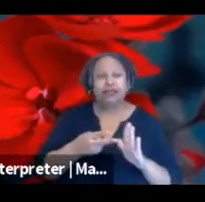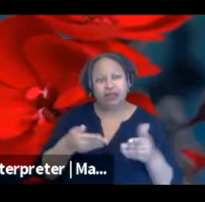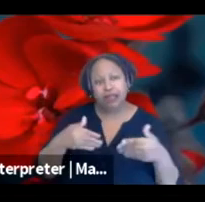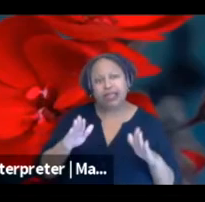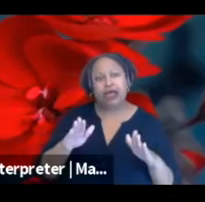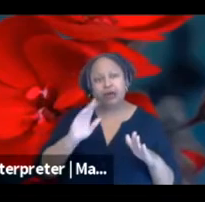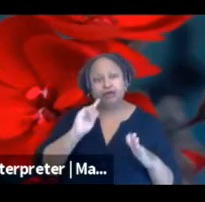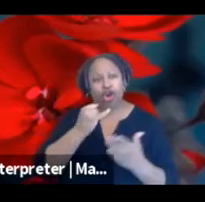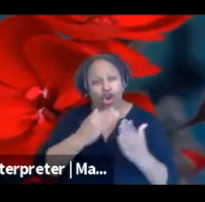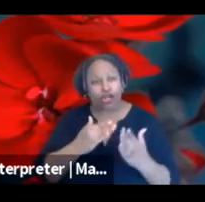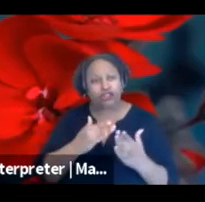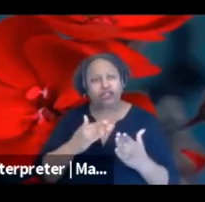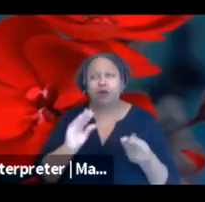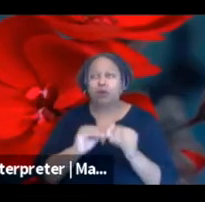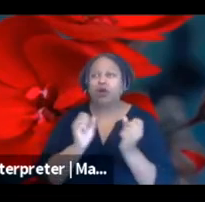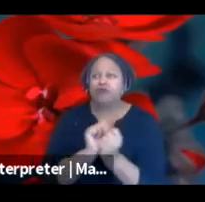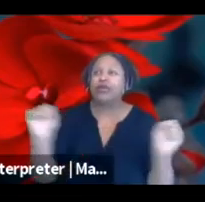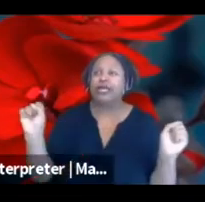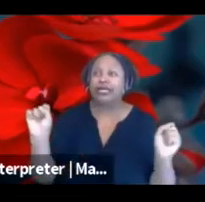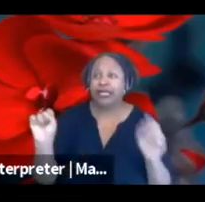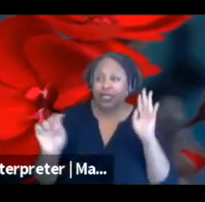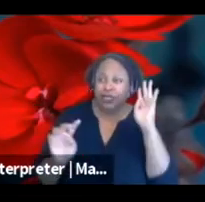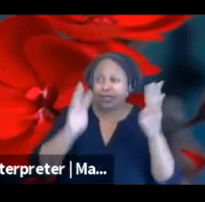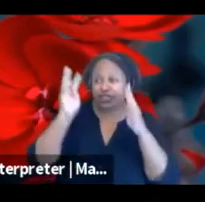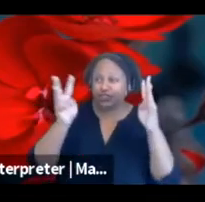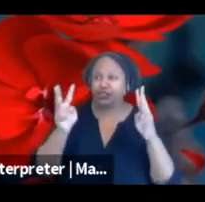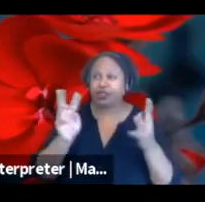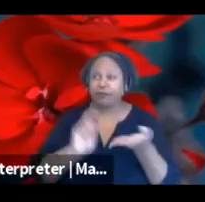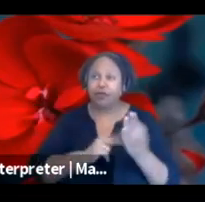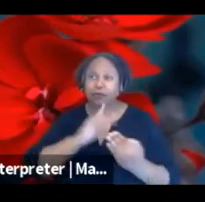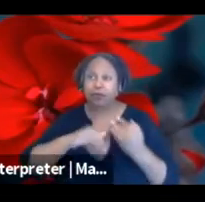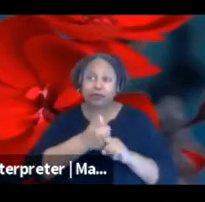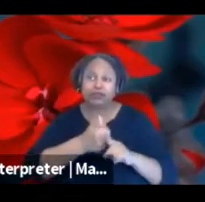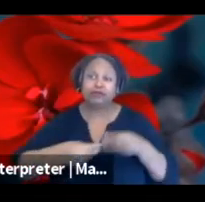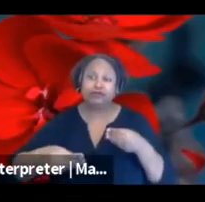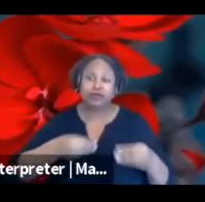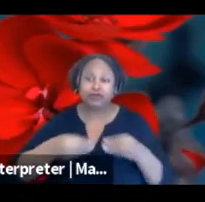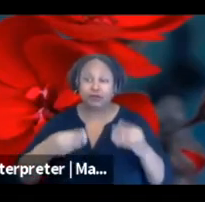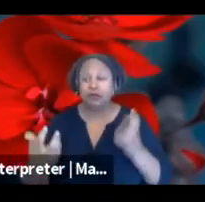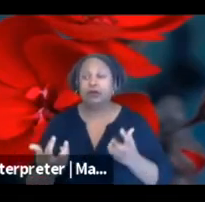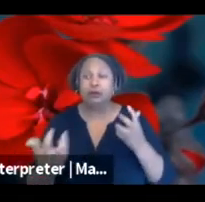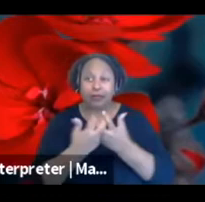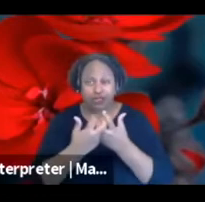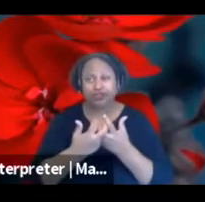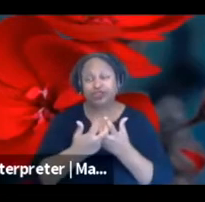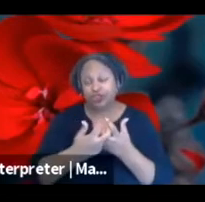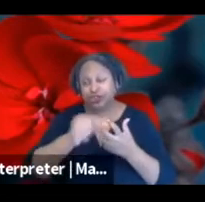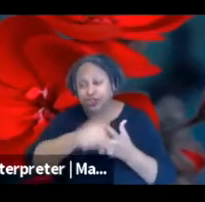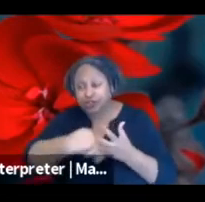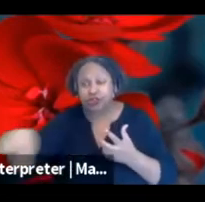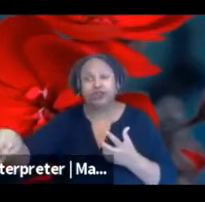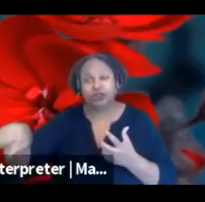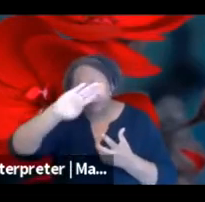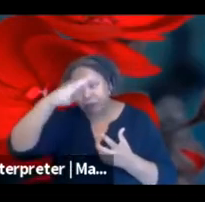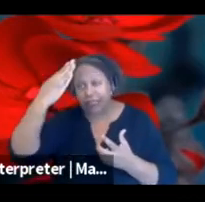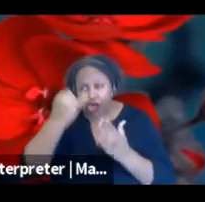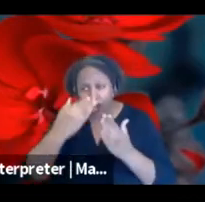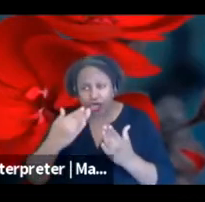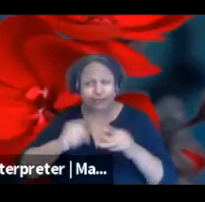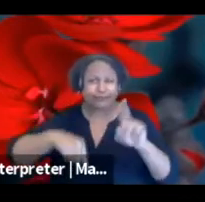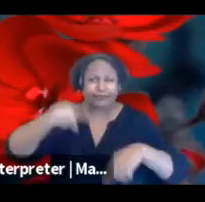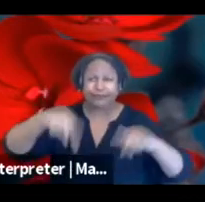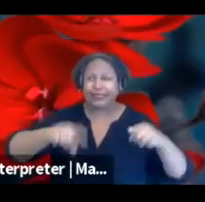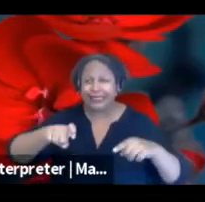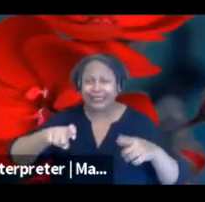creation, having a program that is flexible to the changing and varying needs of Black artists was definitely